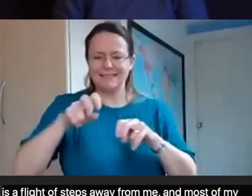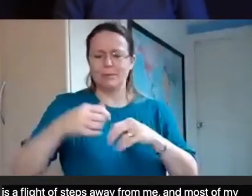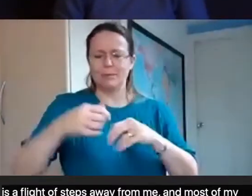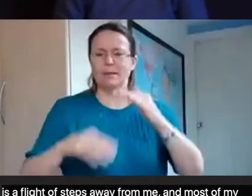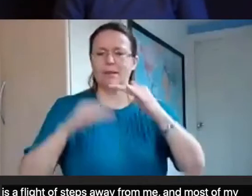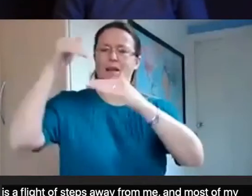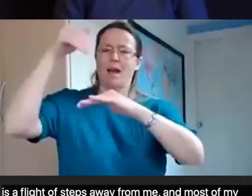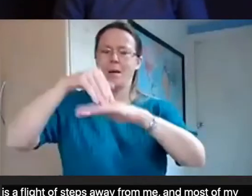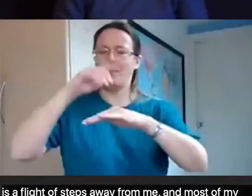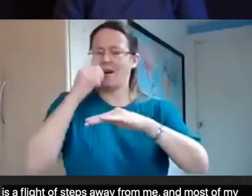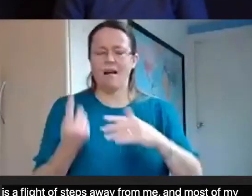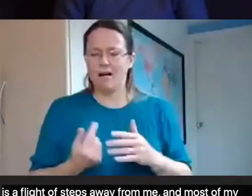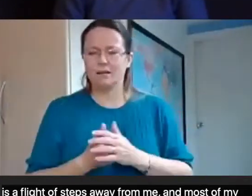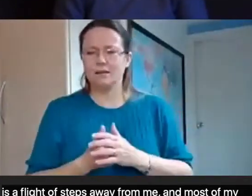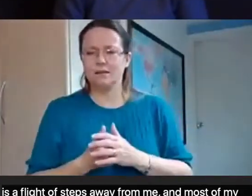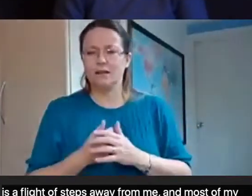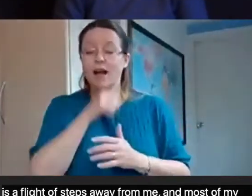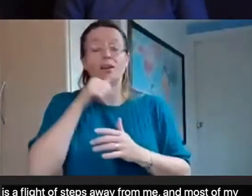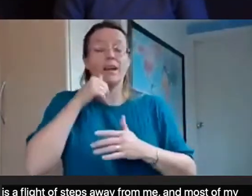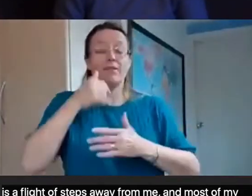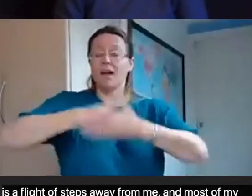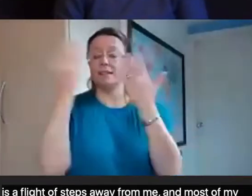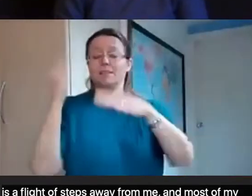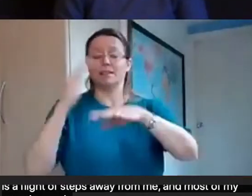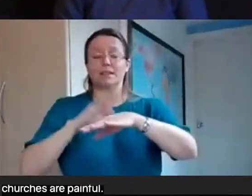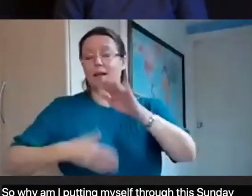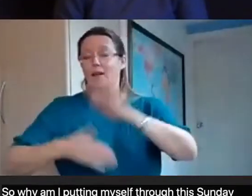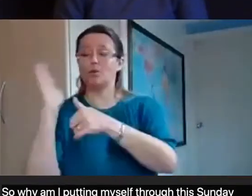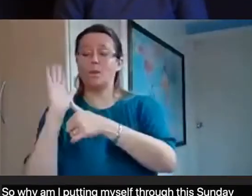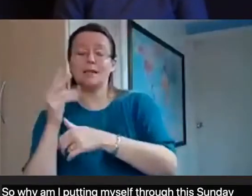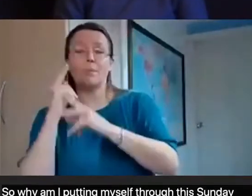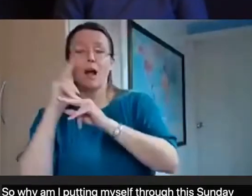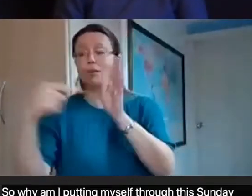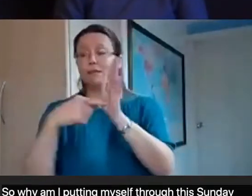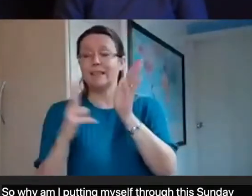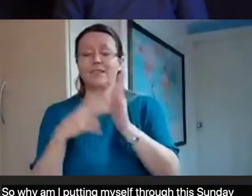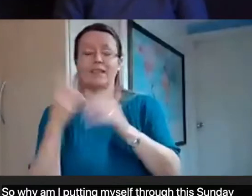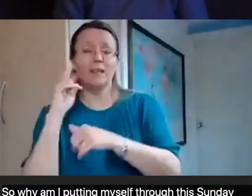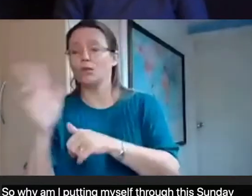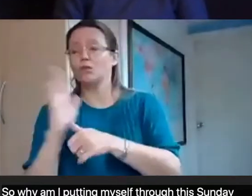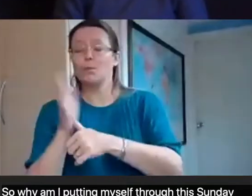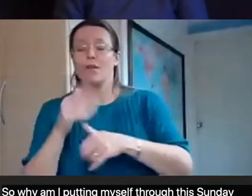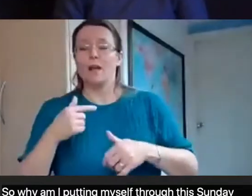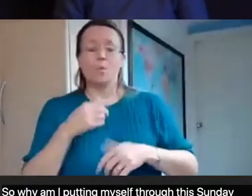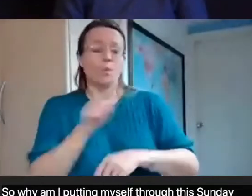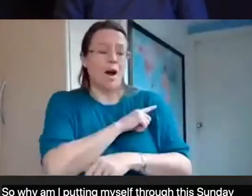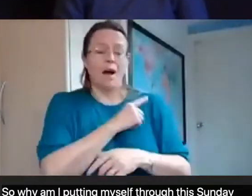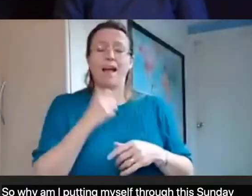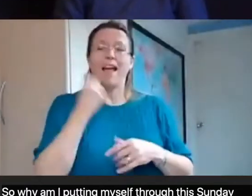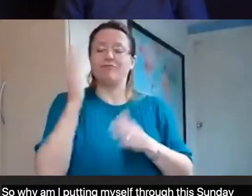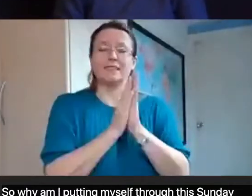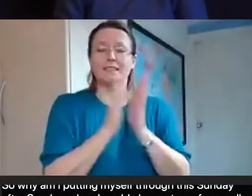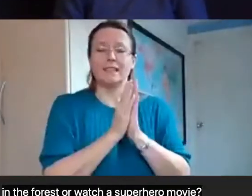after Sunday when I could choose to go for a walk in the forest or watch a superhero movie? And the second thing I realized is that I still don't know if this is